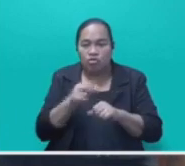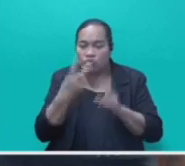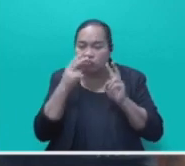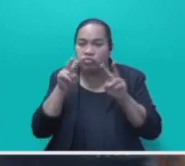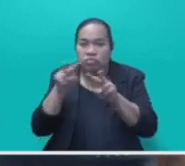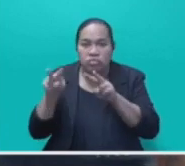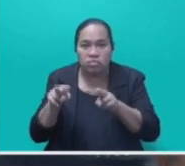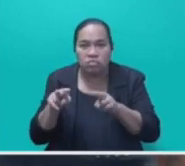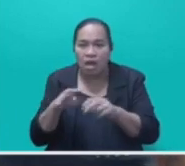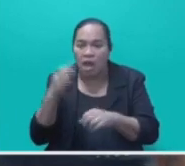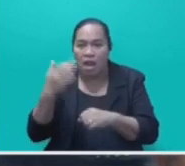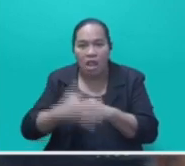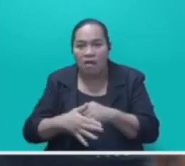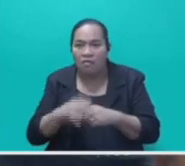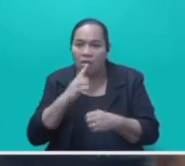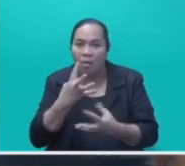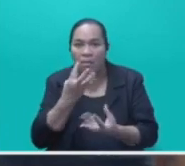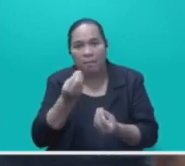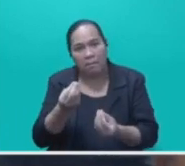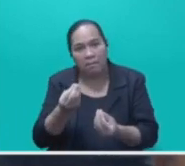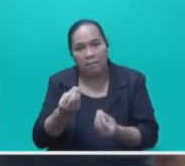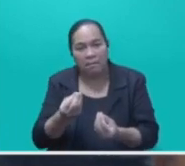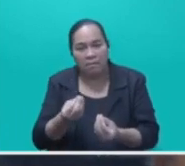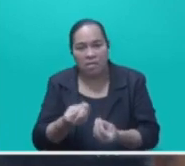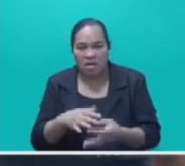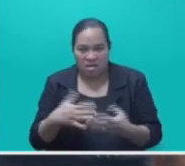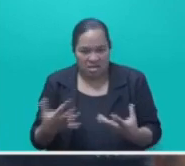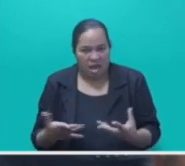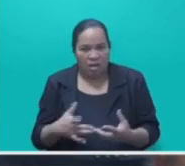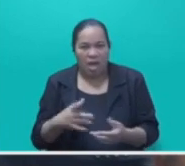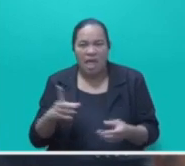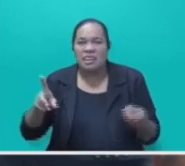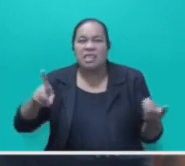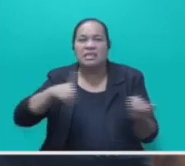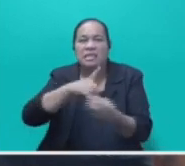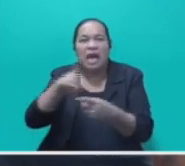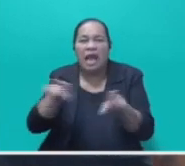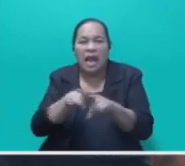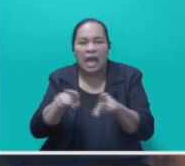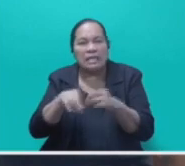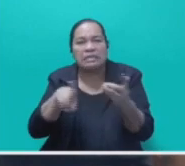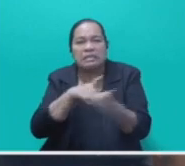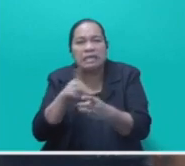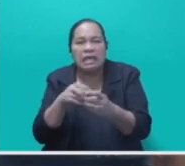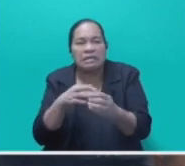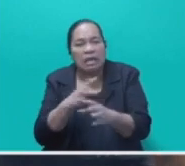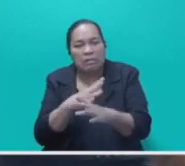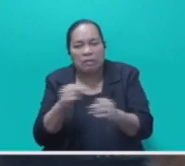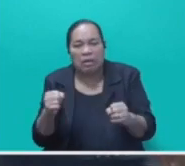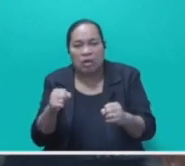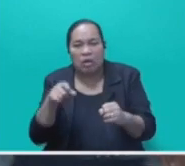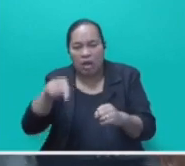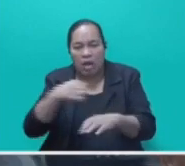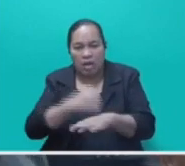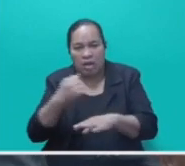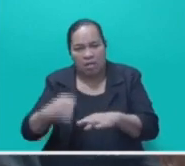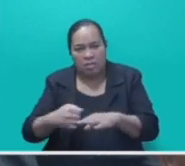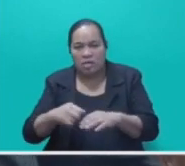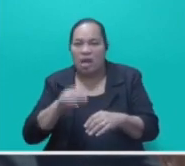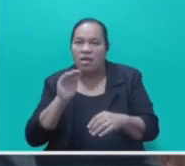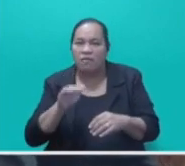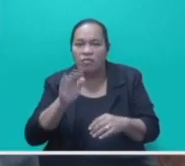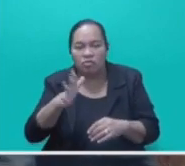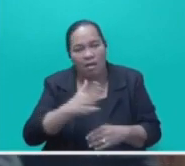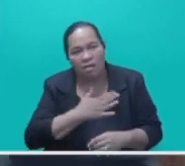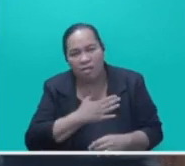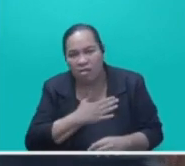beloved country, that will fall upon our people, upon our economy, and upon our future generations.